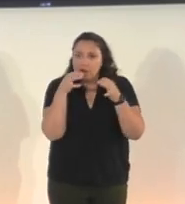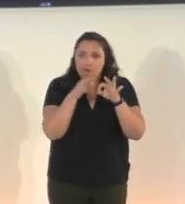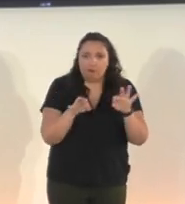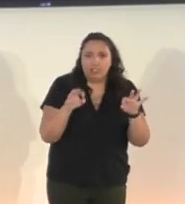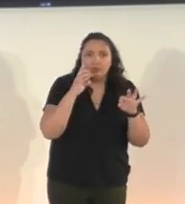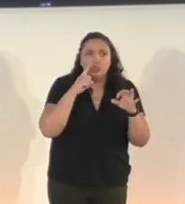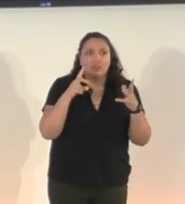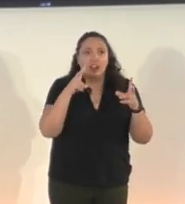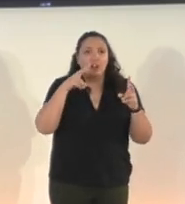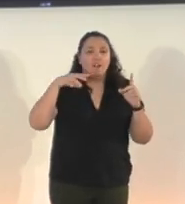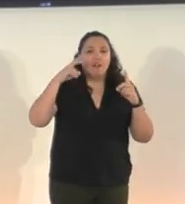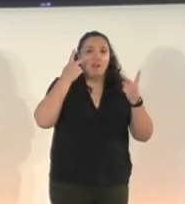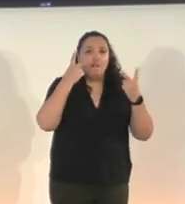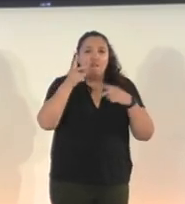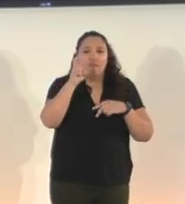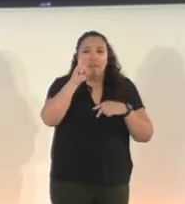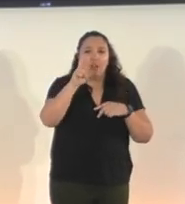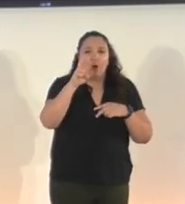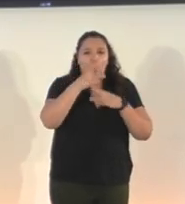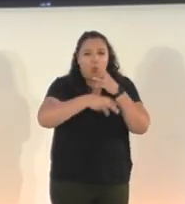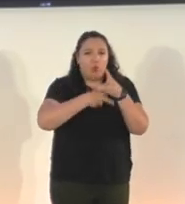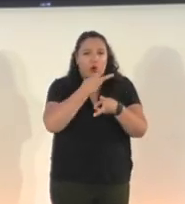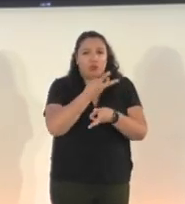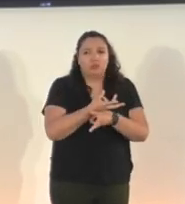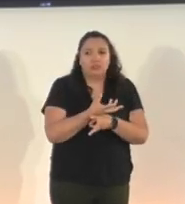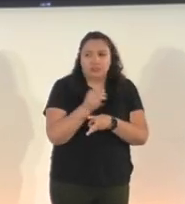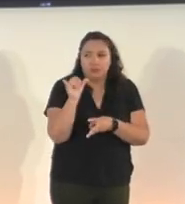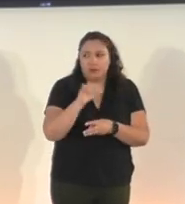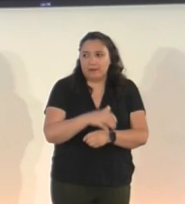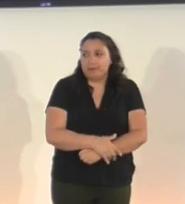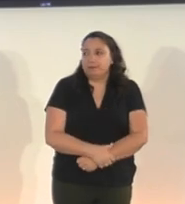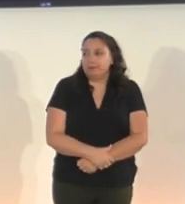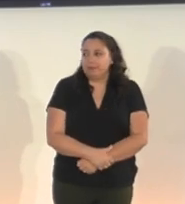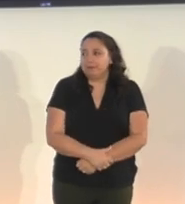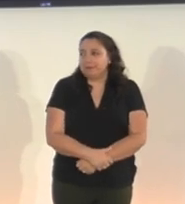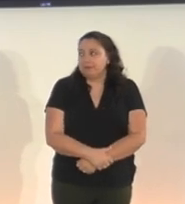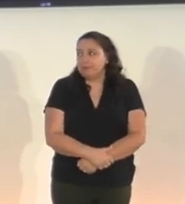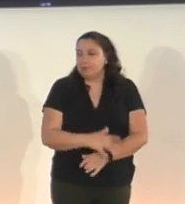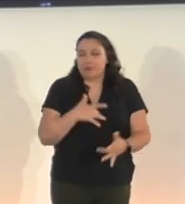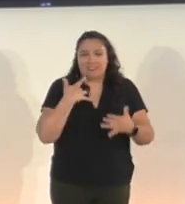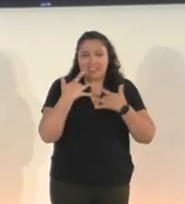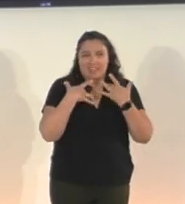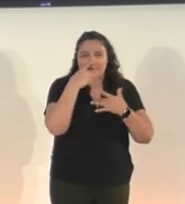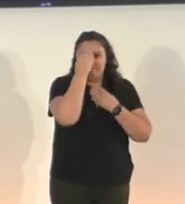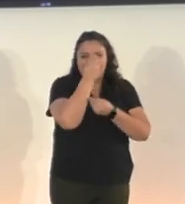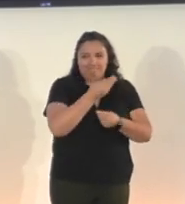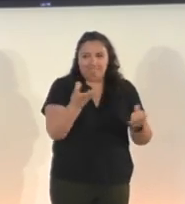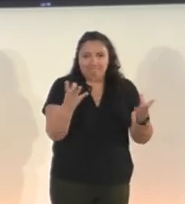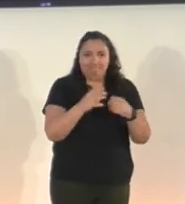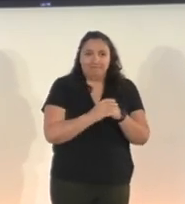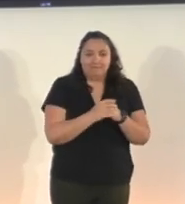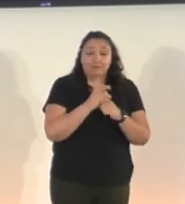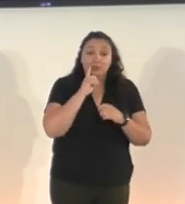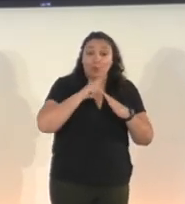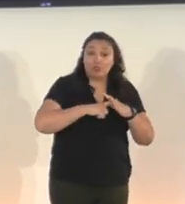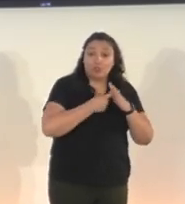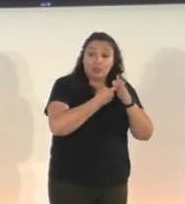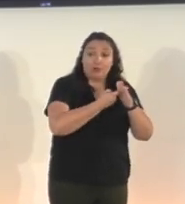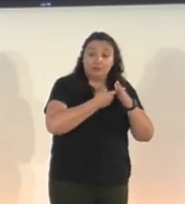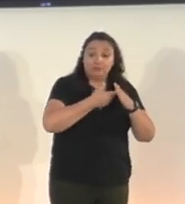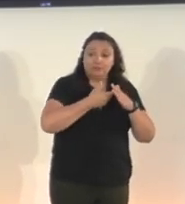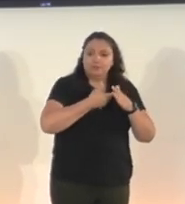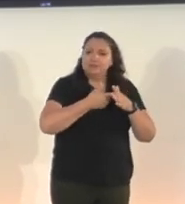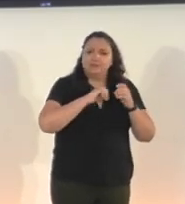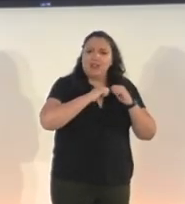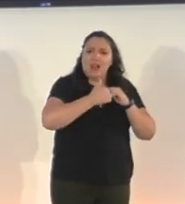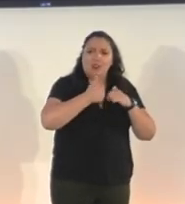of virtual worlds as well. So, we're excited to tell you about it. So, we'll start from the beginning. How did we